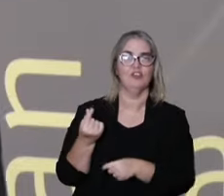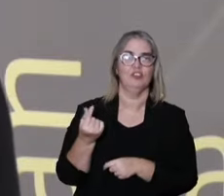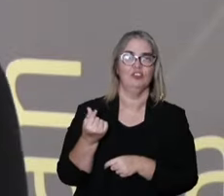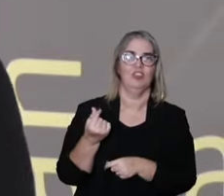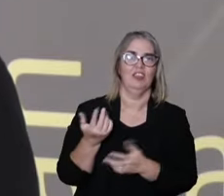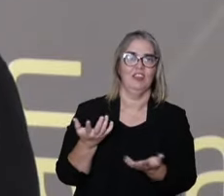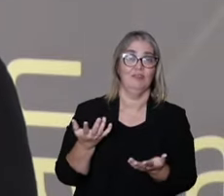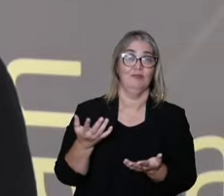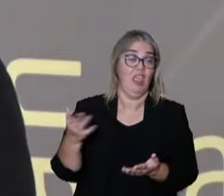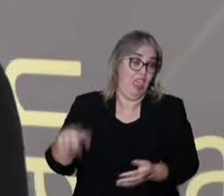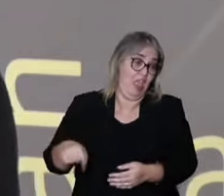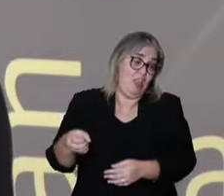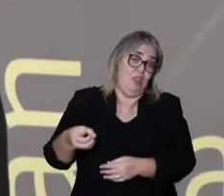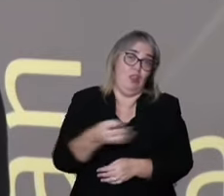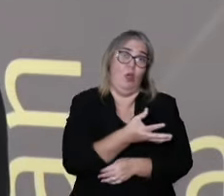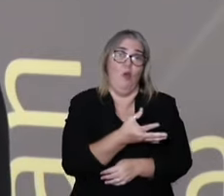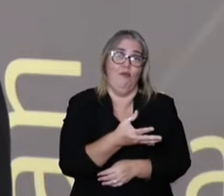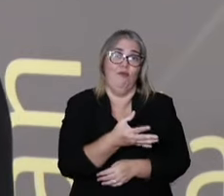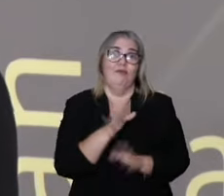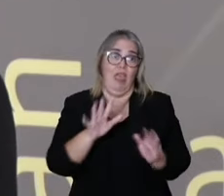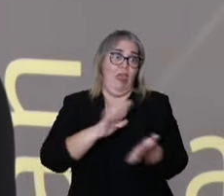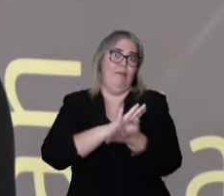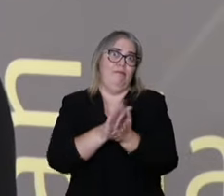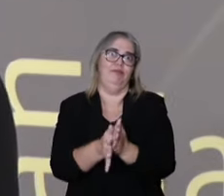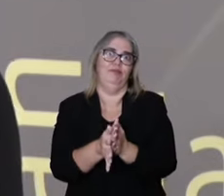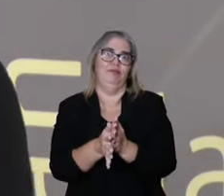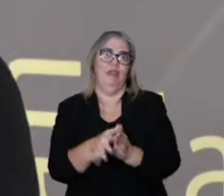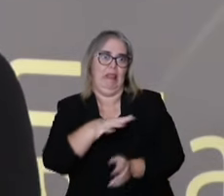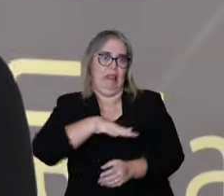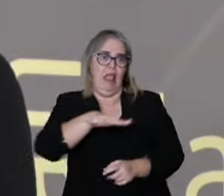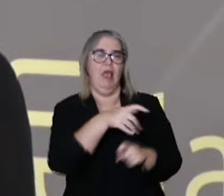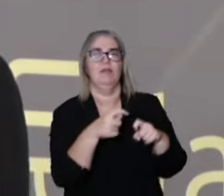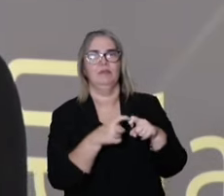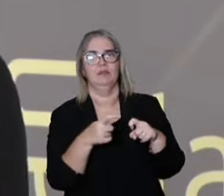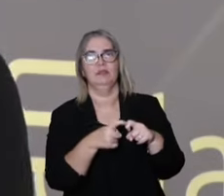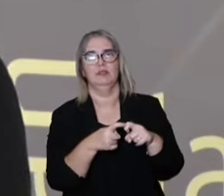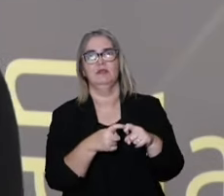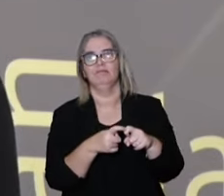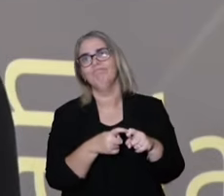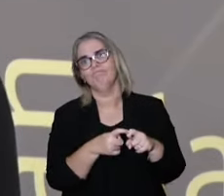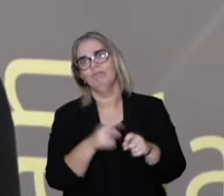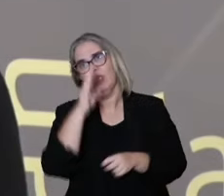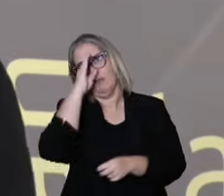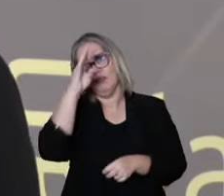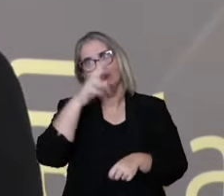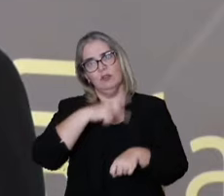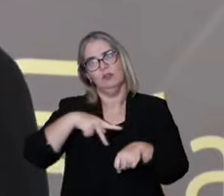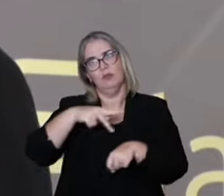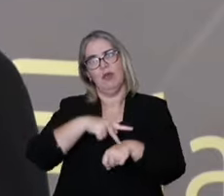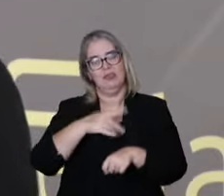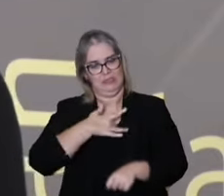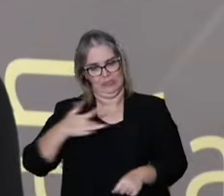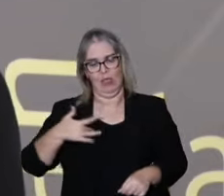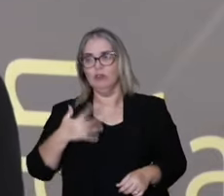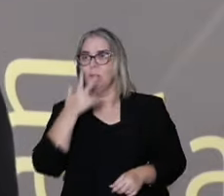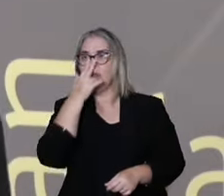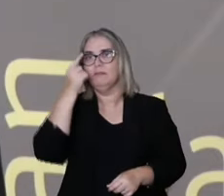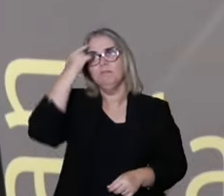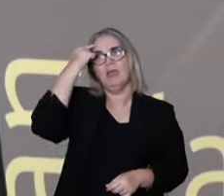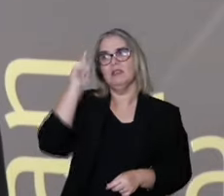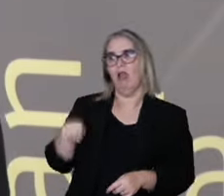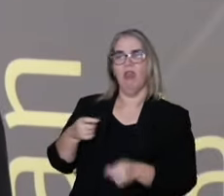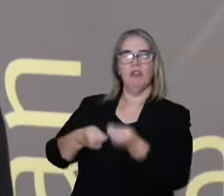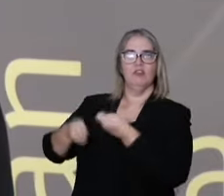of medicine is new, and it's perverse, and it's terrible for the